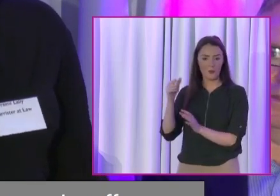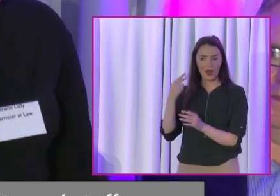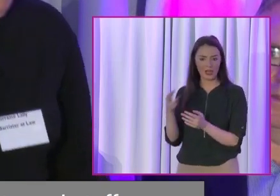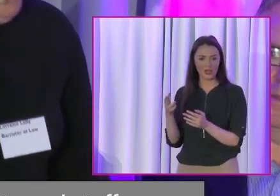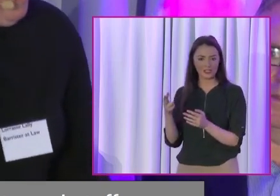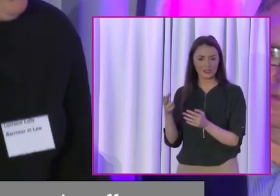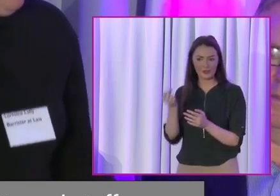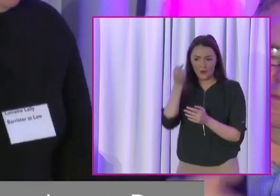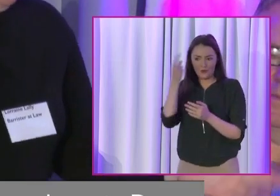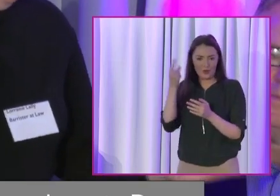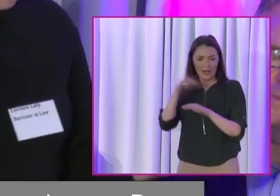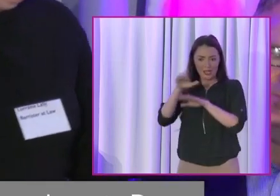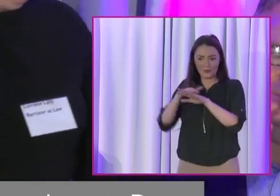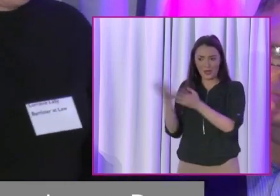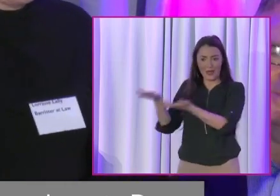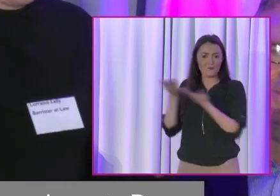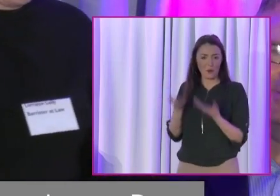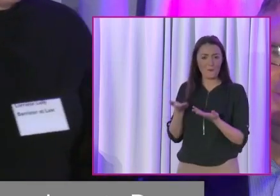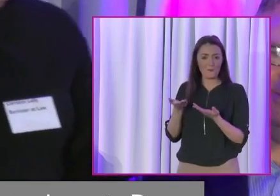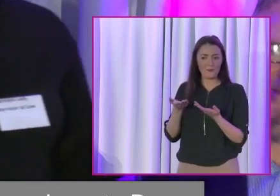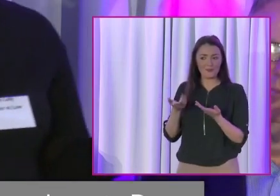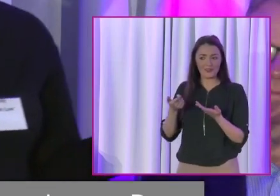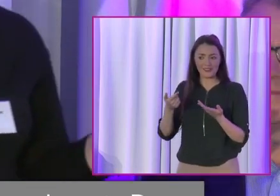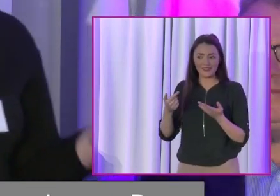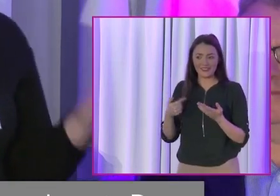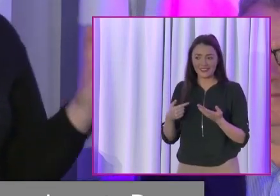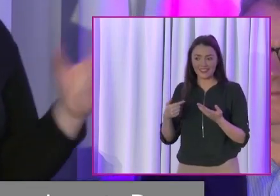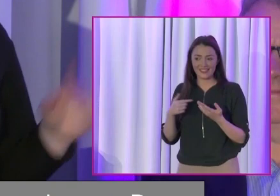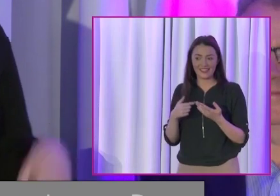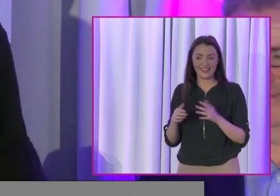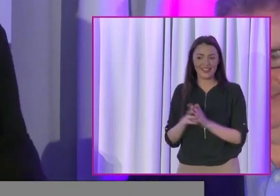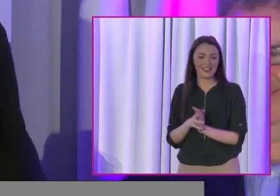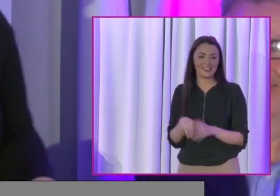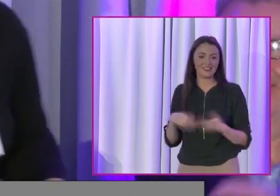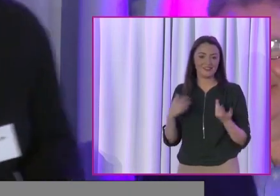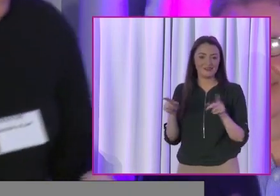from? So again, I do wonder where...